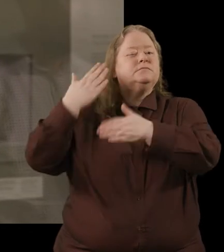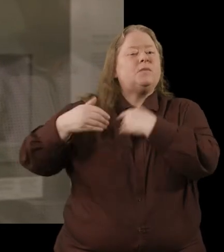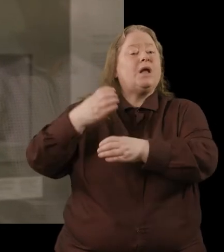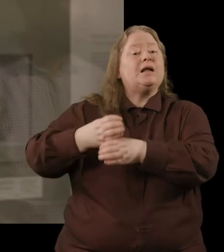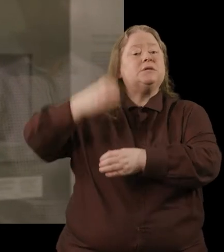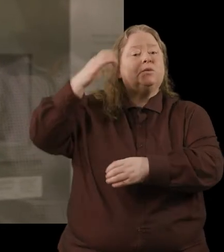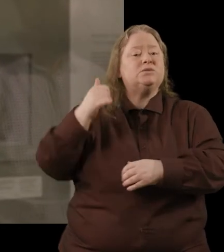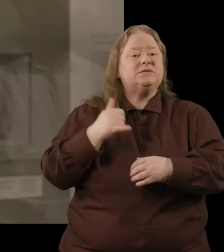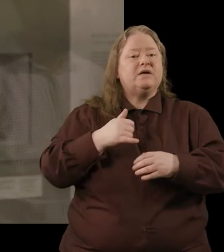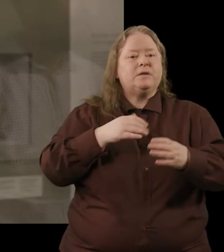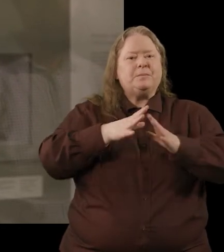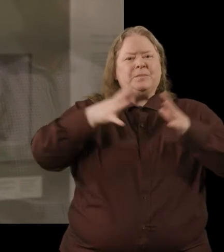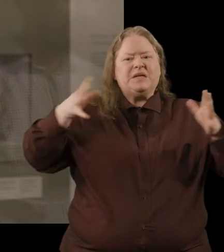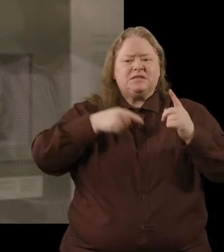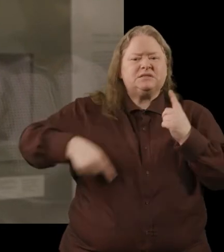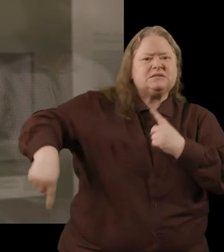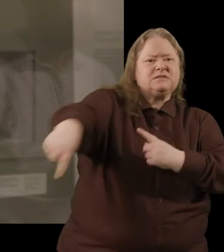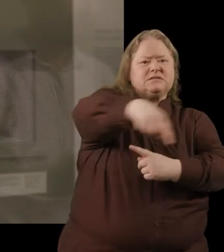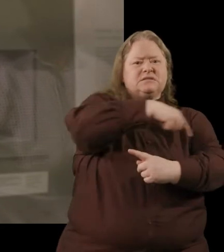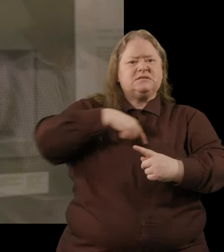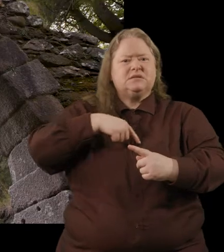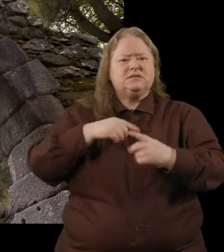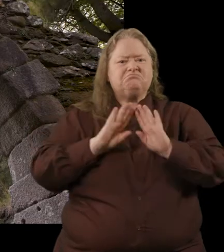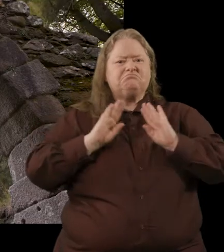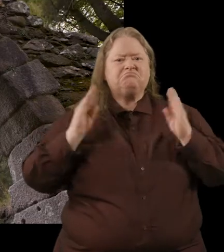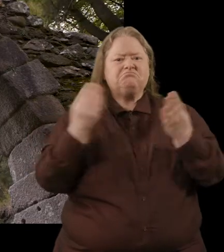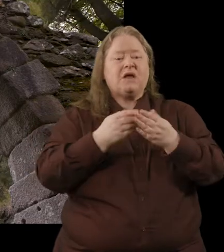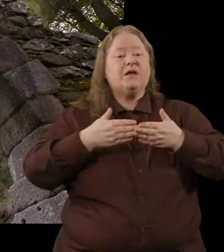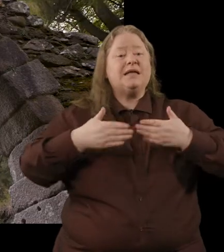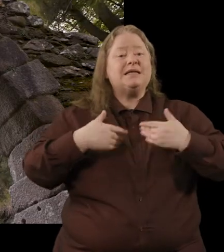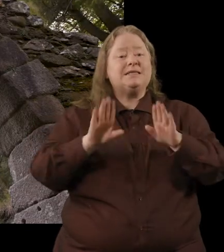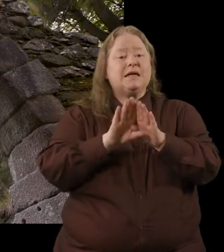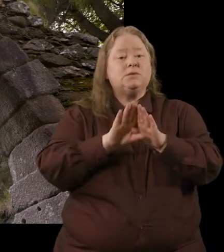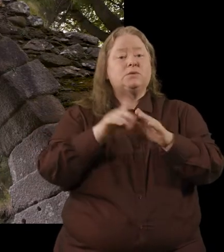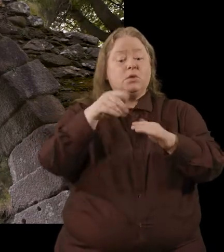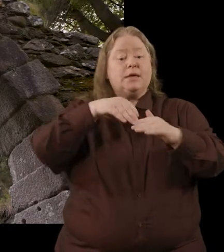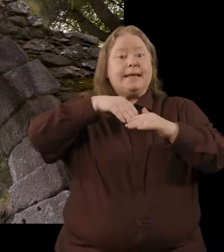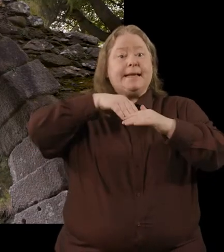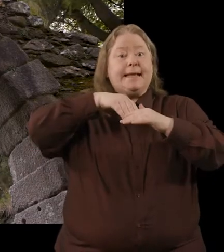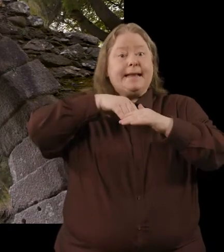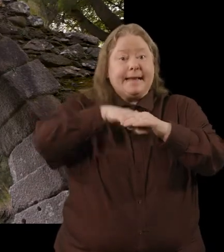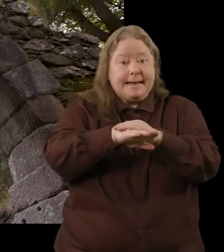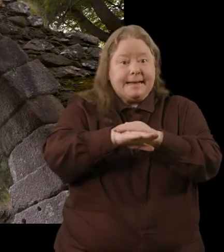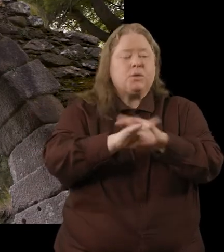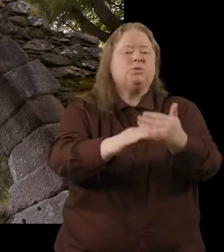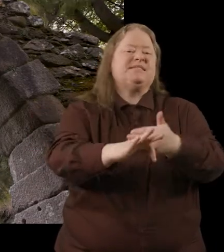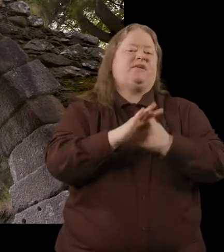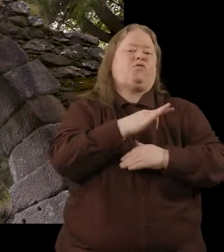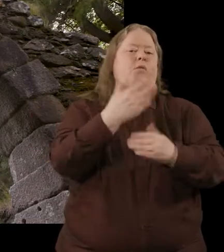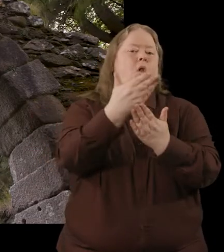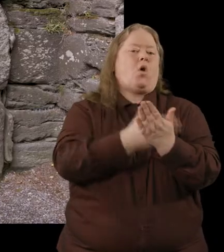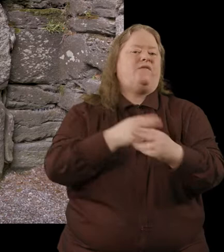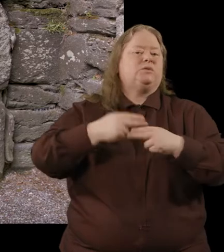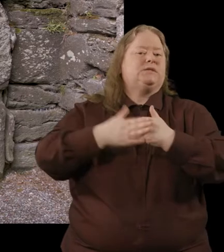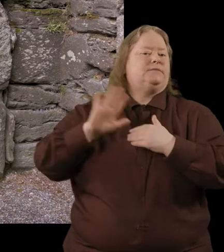or moat, and it would have had a gatehouse. And once you were within that, you were safe from the law of outside.